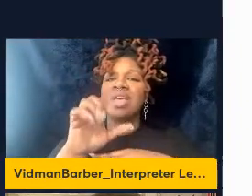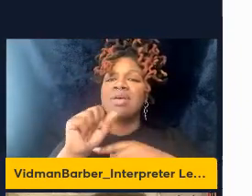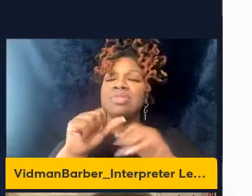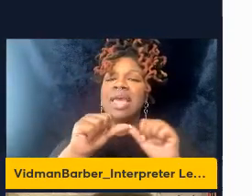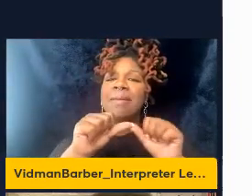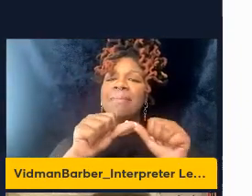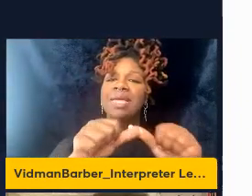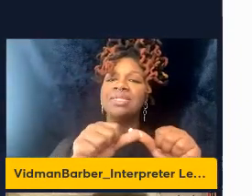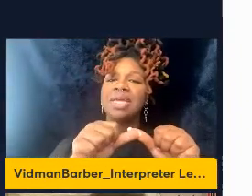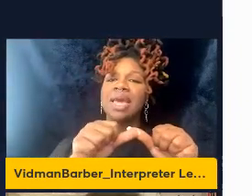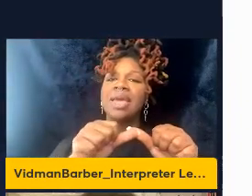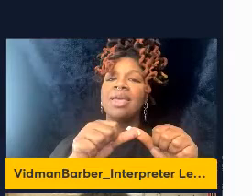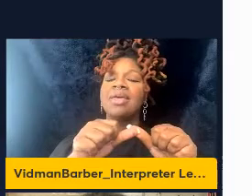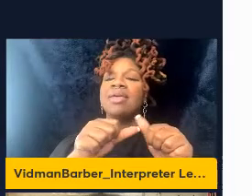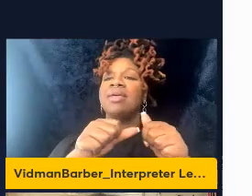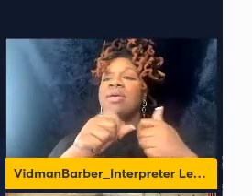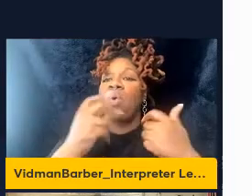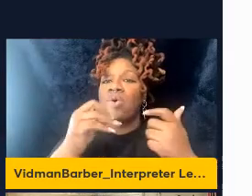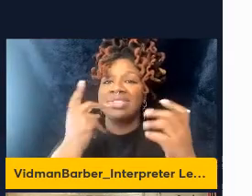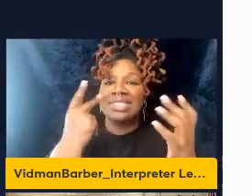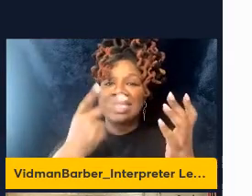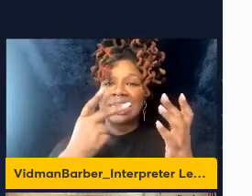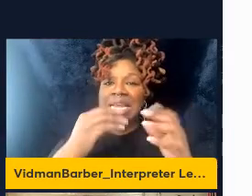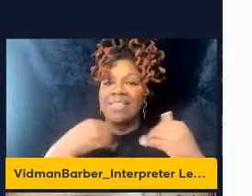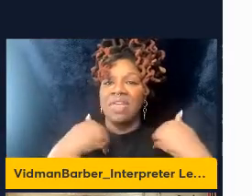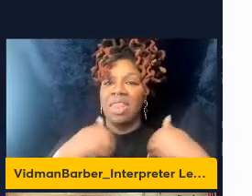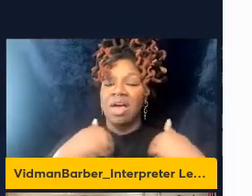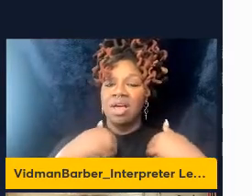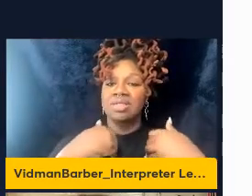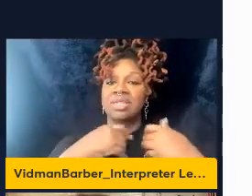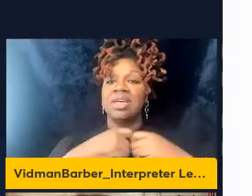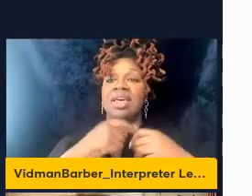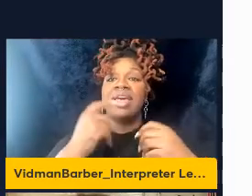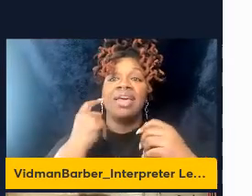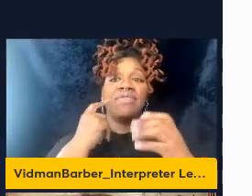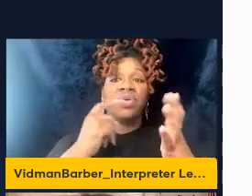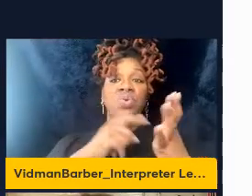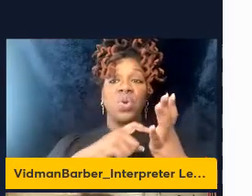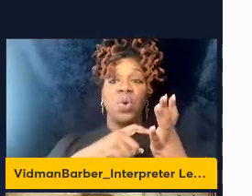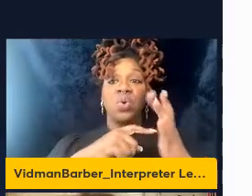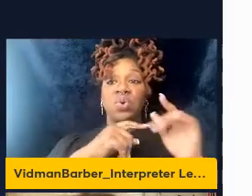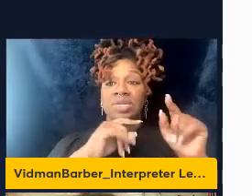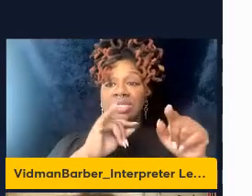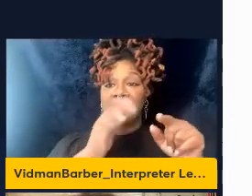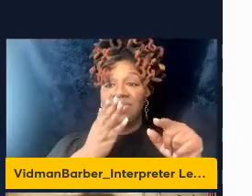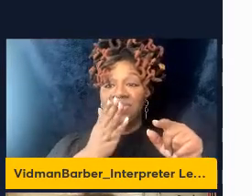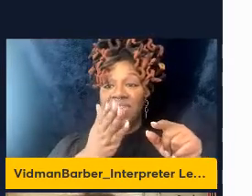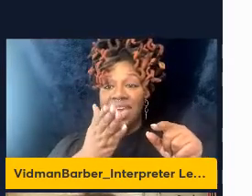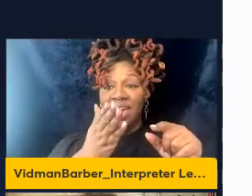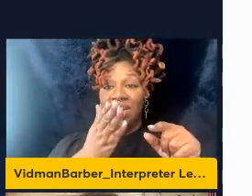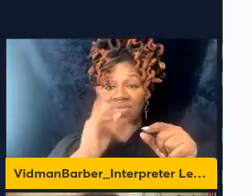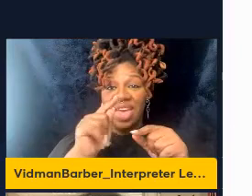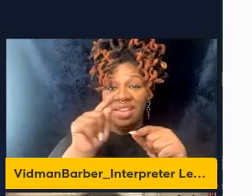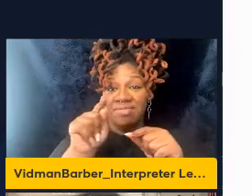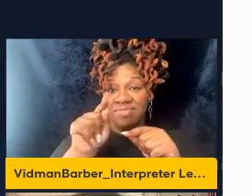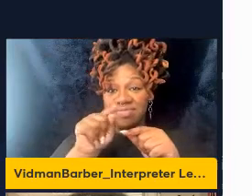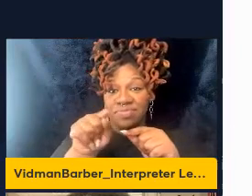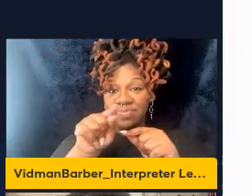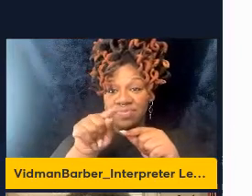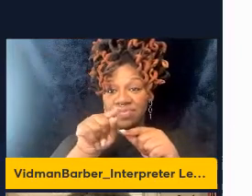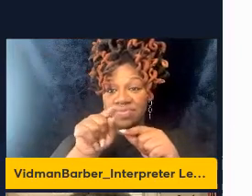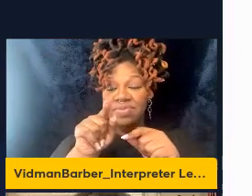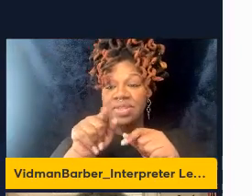or still be detected in the lungs and if we first look at the open or white circles here these mice were not